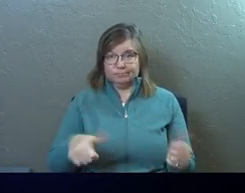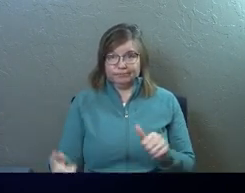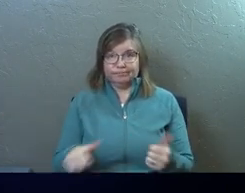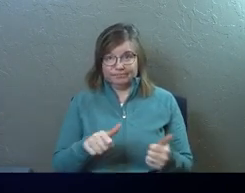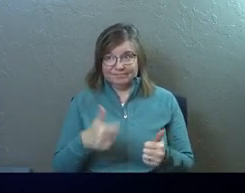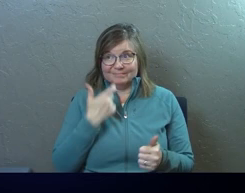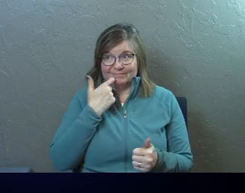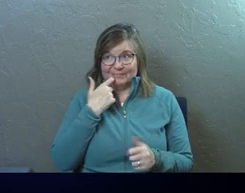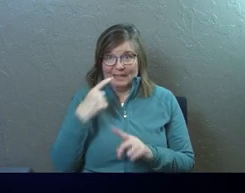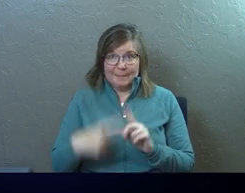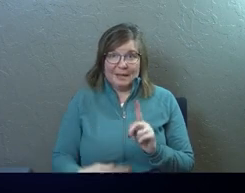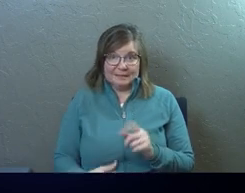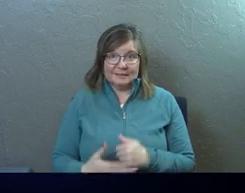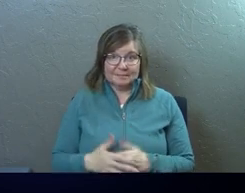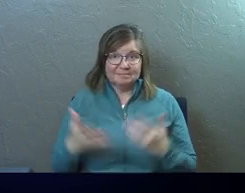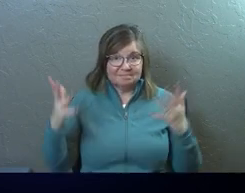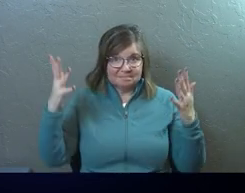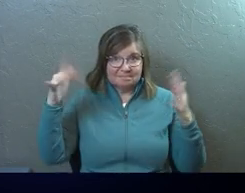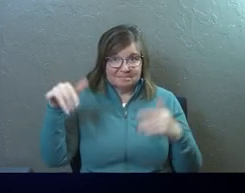water baptized here.